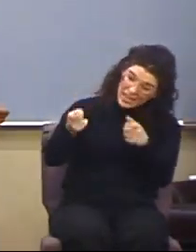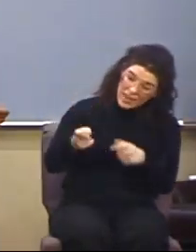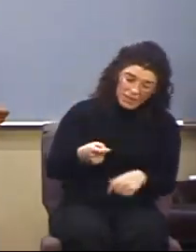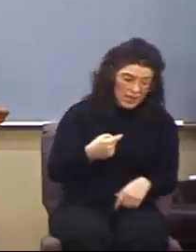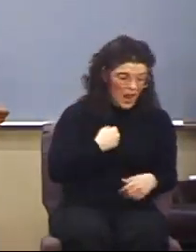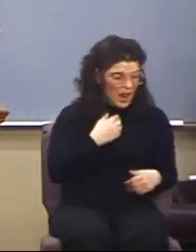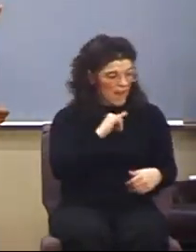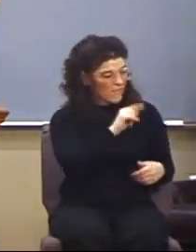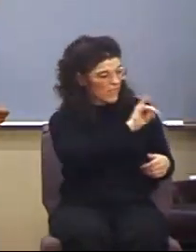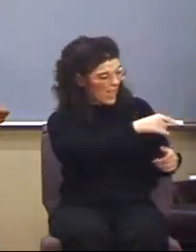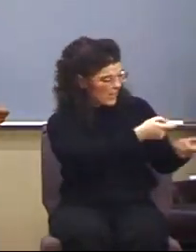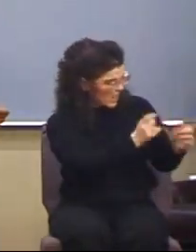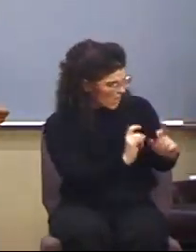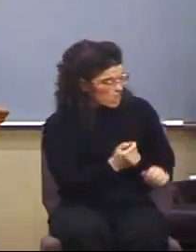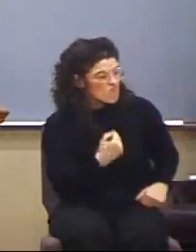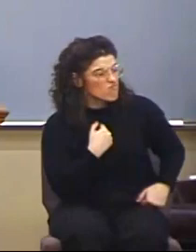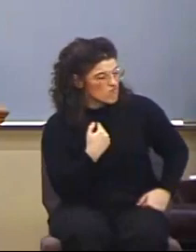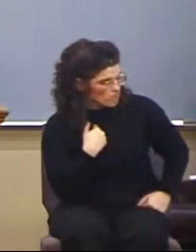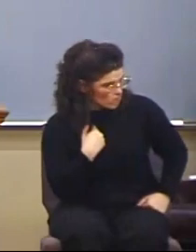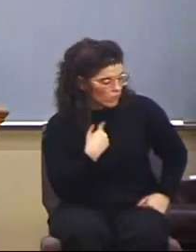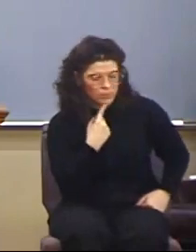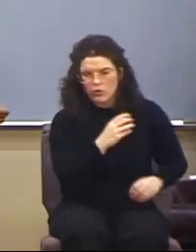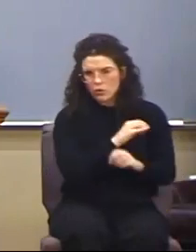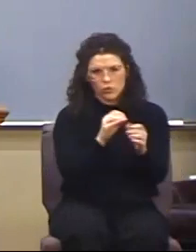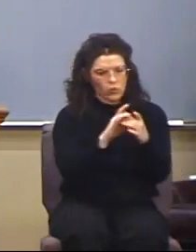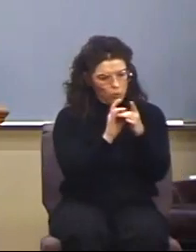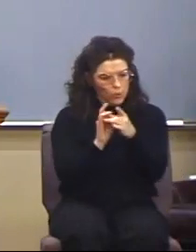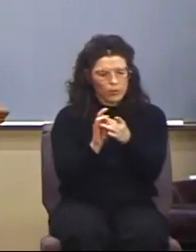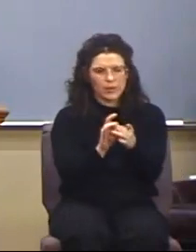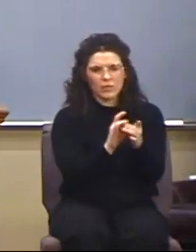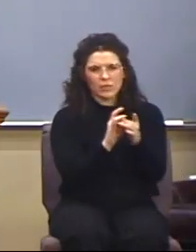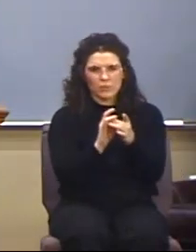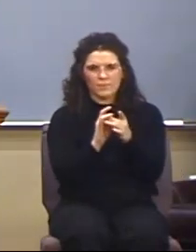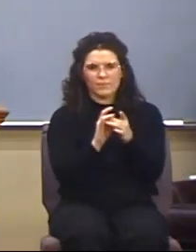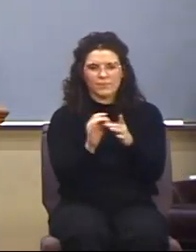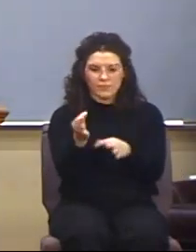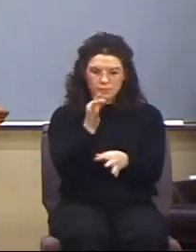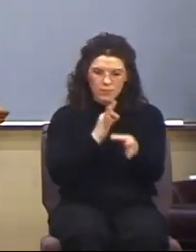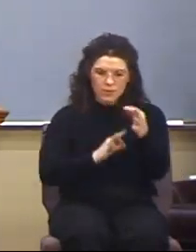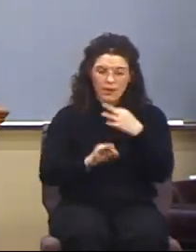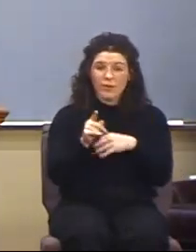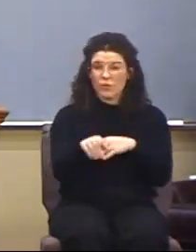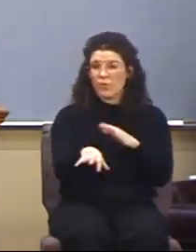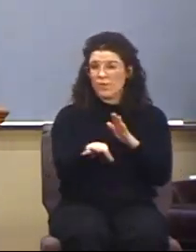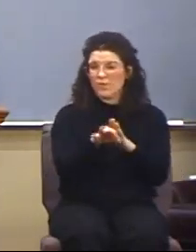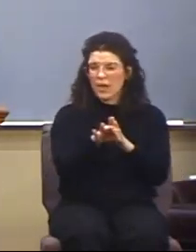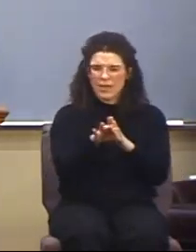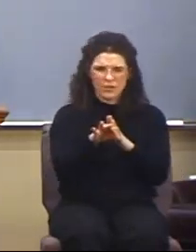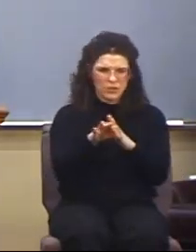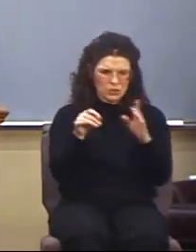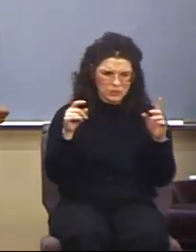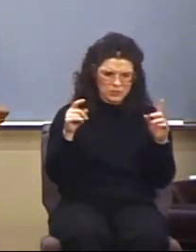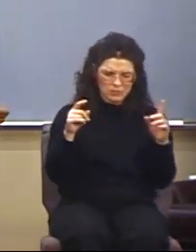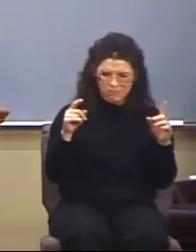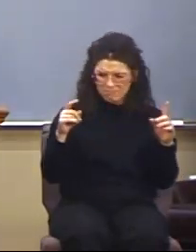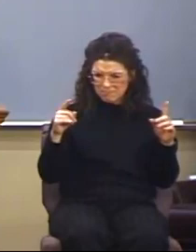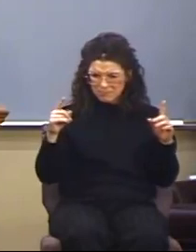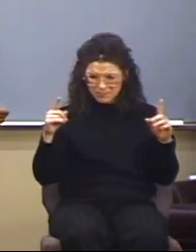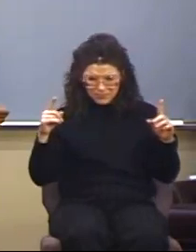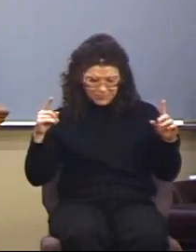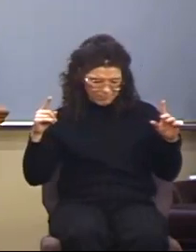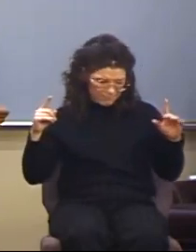another gift, and you know what? There's no cohesion. Instead, you find there is conflict, there is competition.